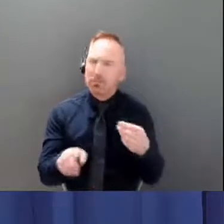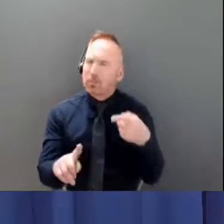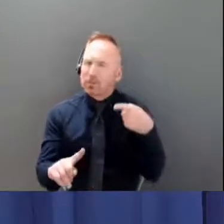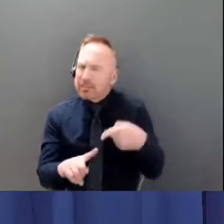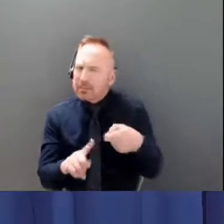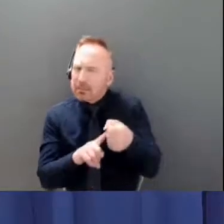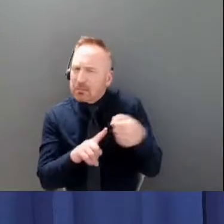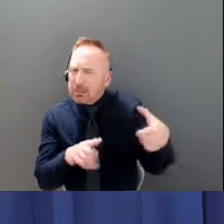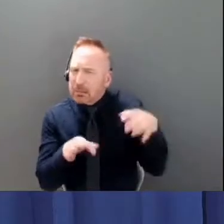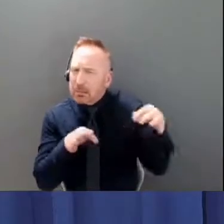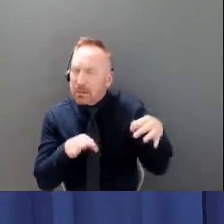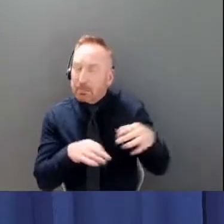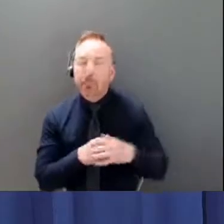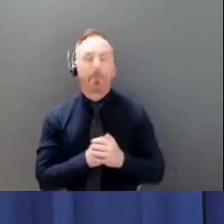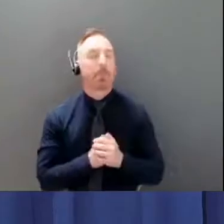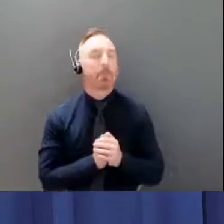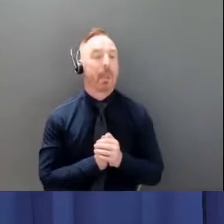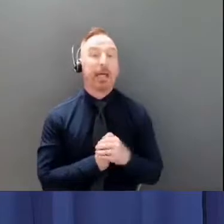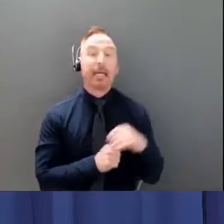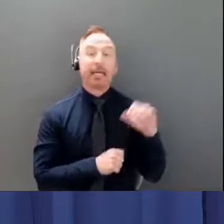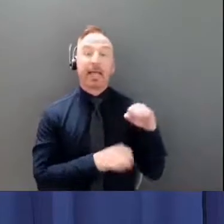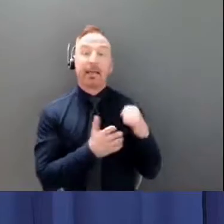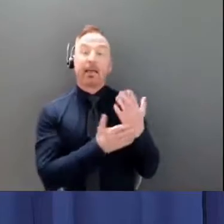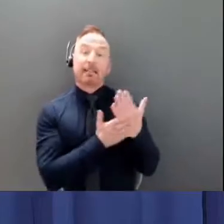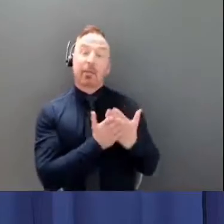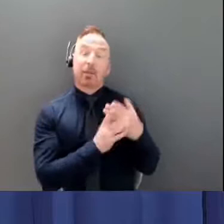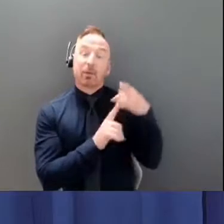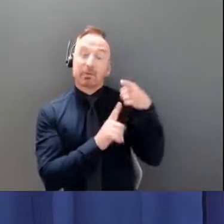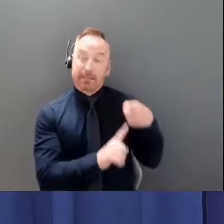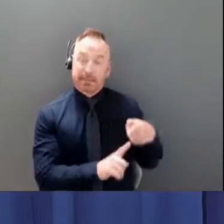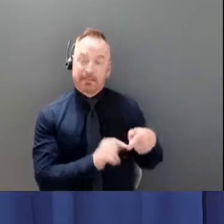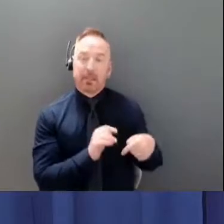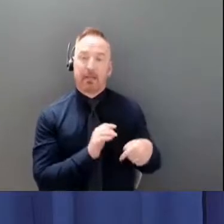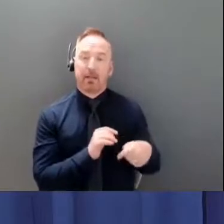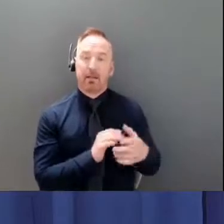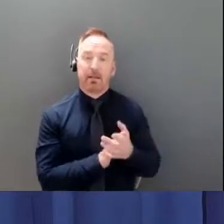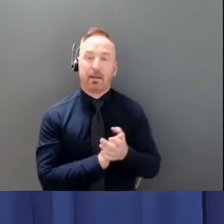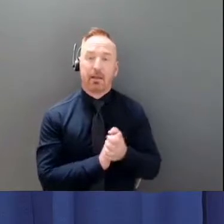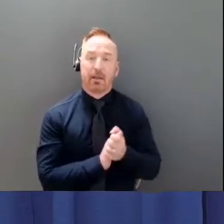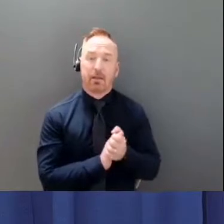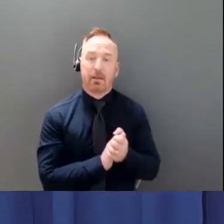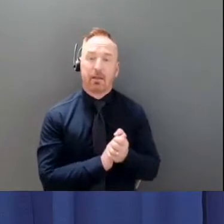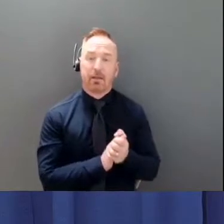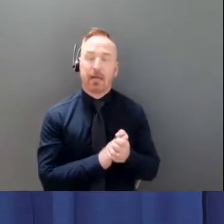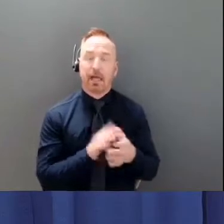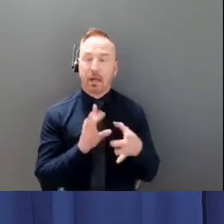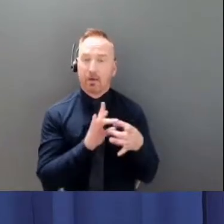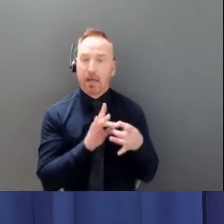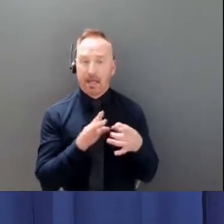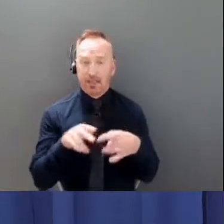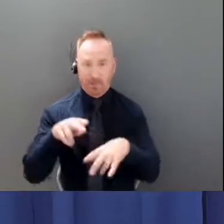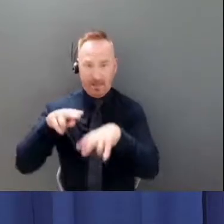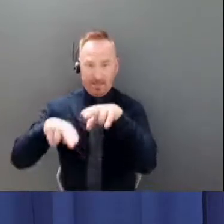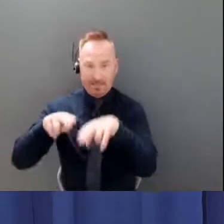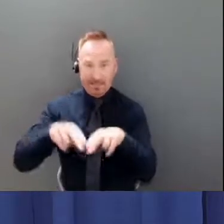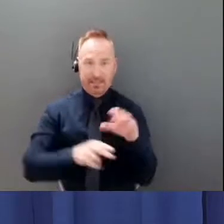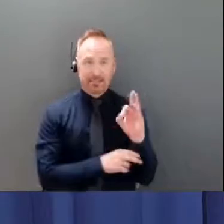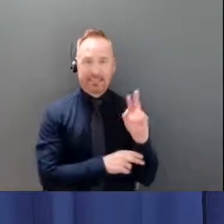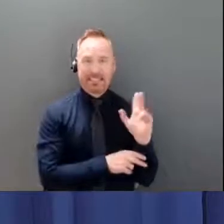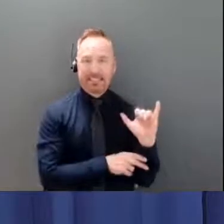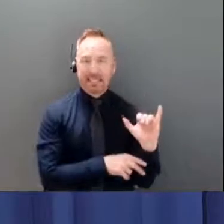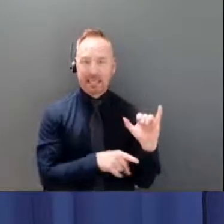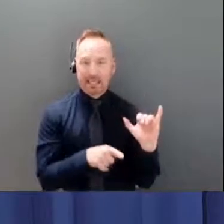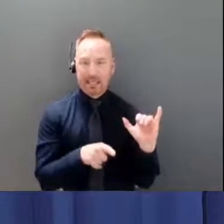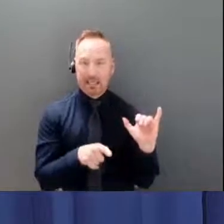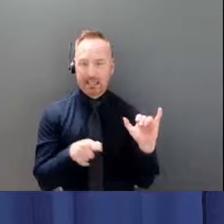yeah so those are those are some of the specifics uh that have been done at facility level uh and uh the uh